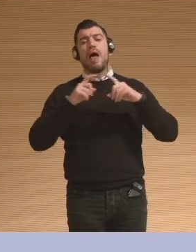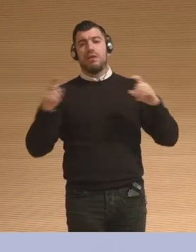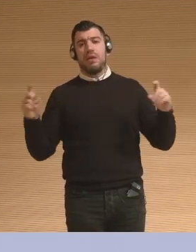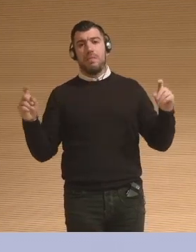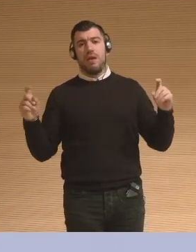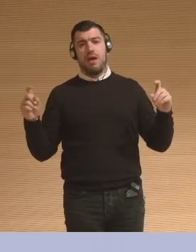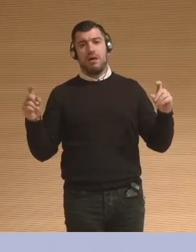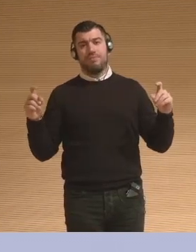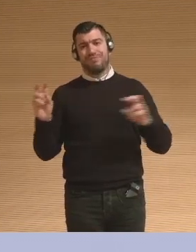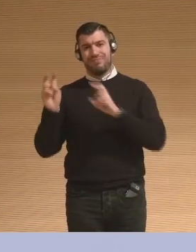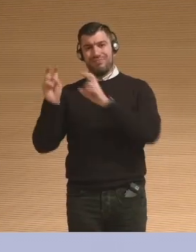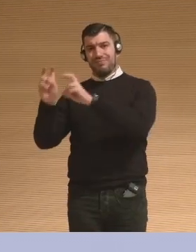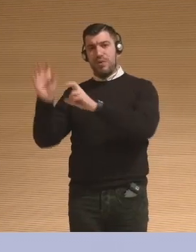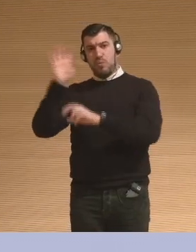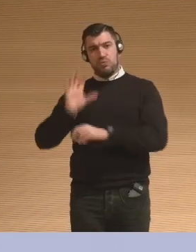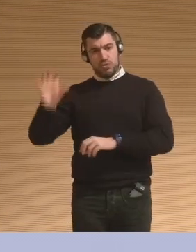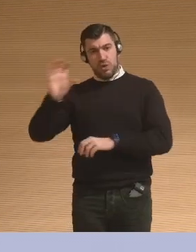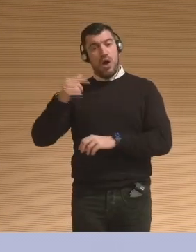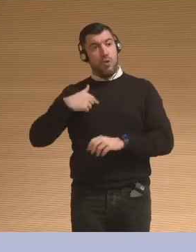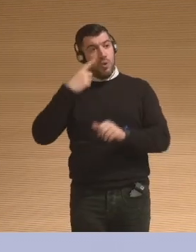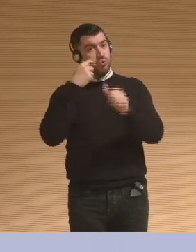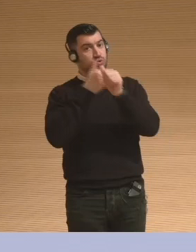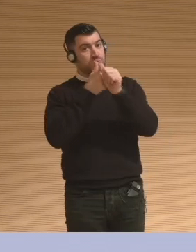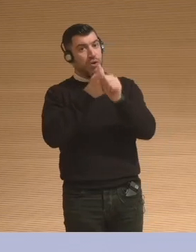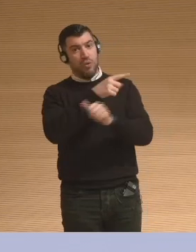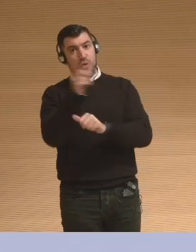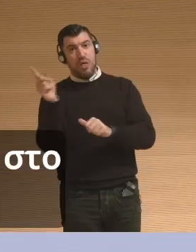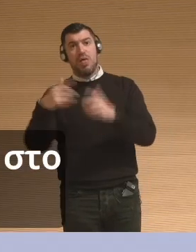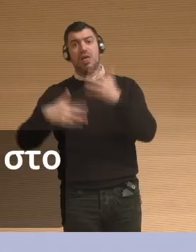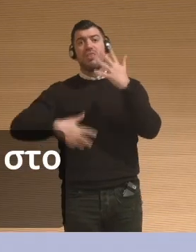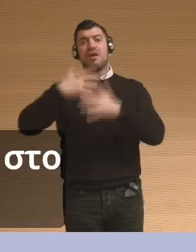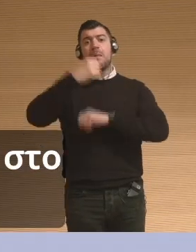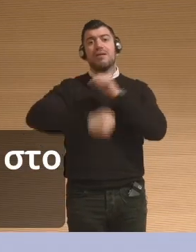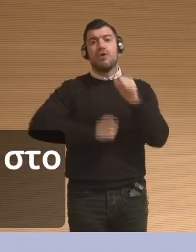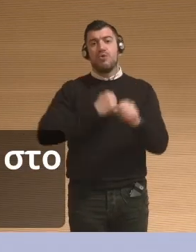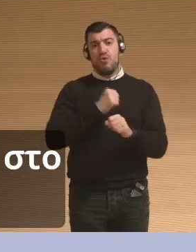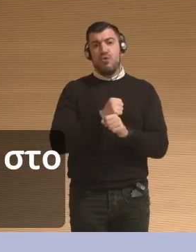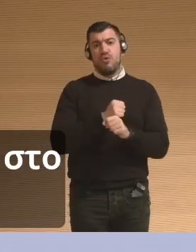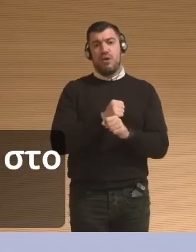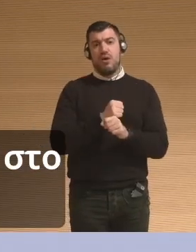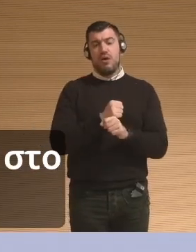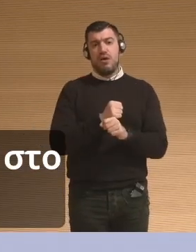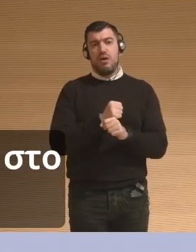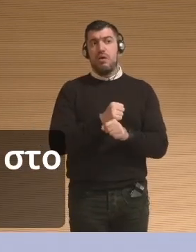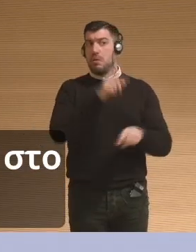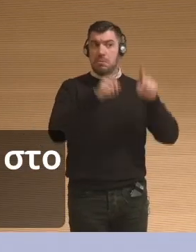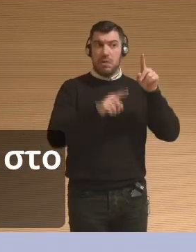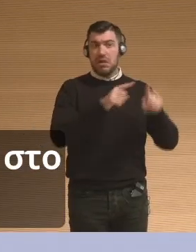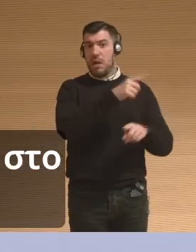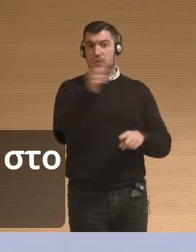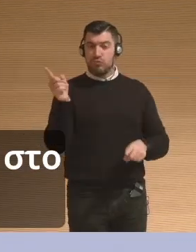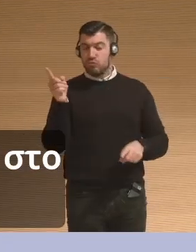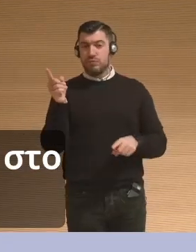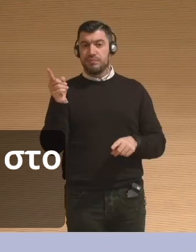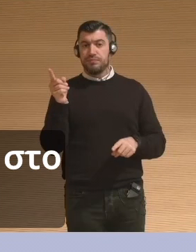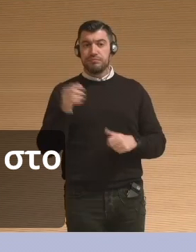times a year. And it is, it's a bit of a homecoming. Some of the people, for example, at the 9-11